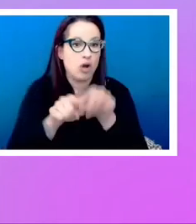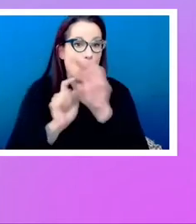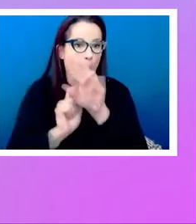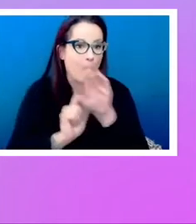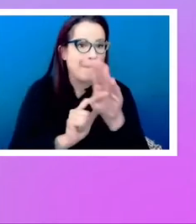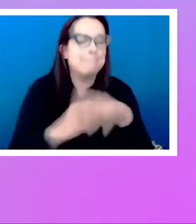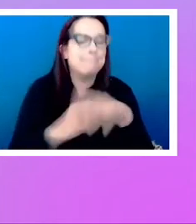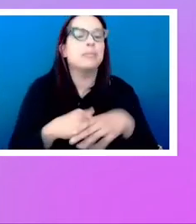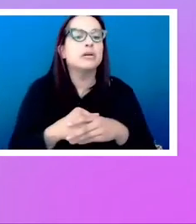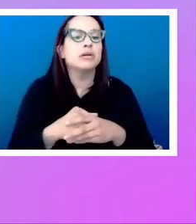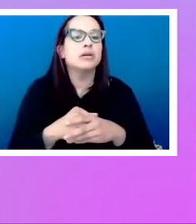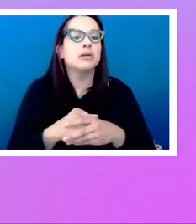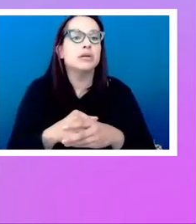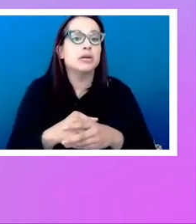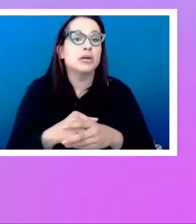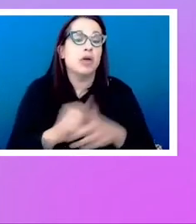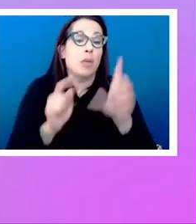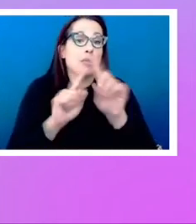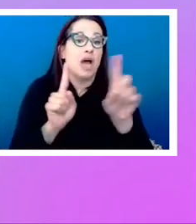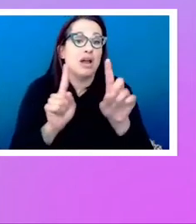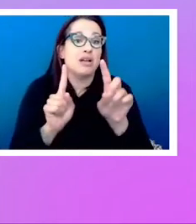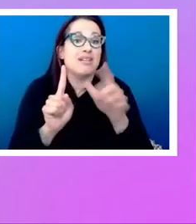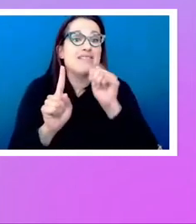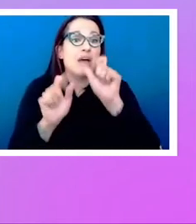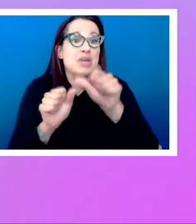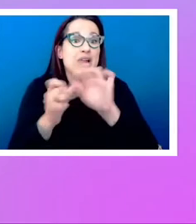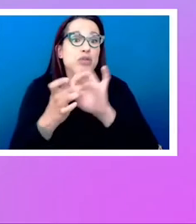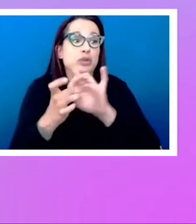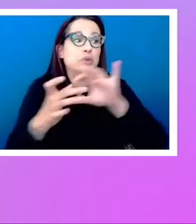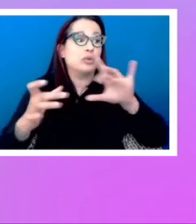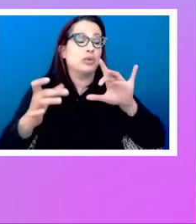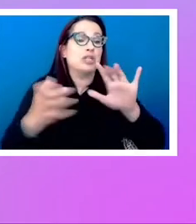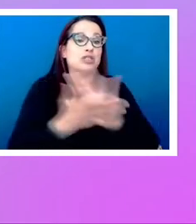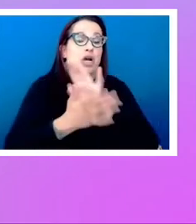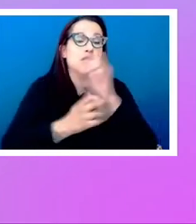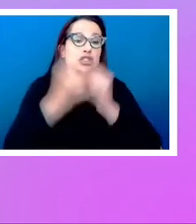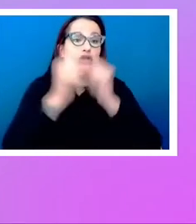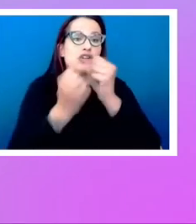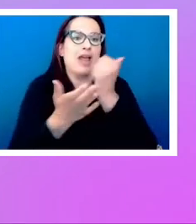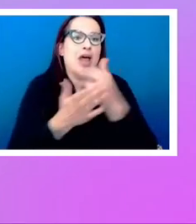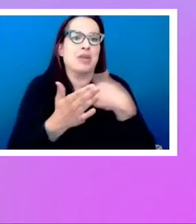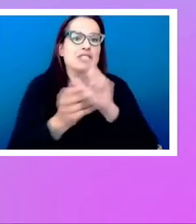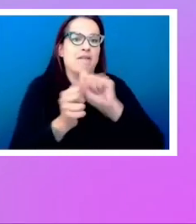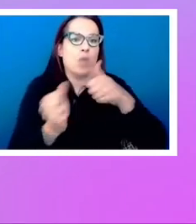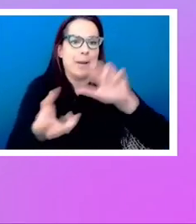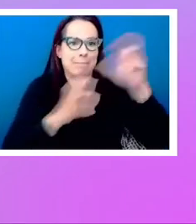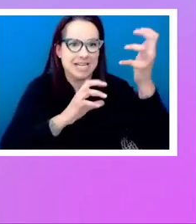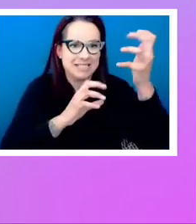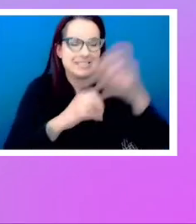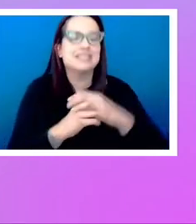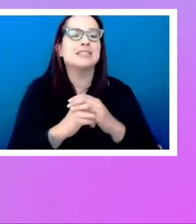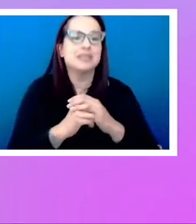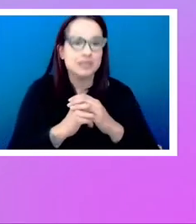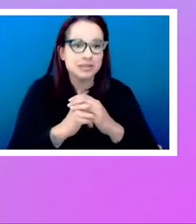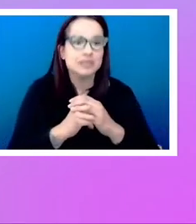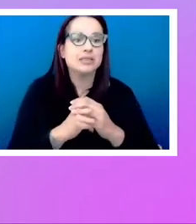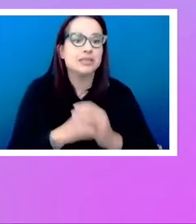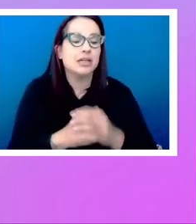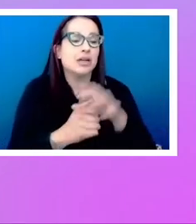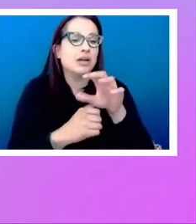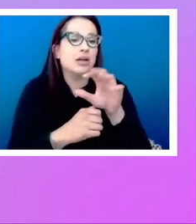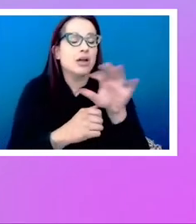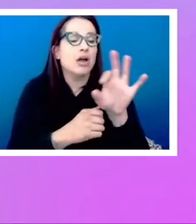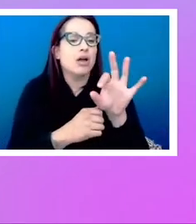away from document structure really stopped us making too much of a mess. Really, the only way before grid and flexbox